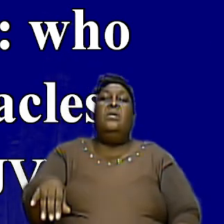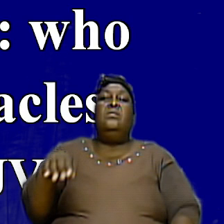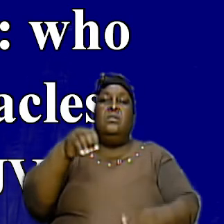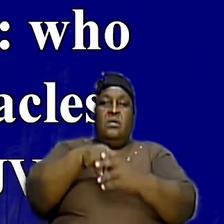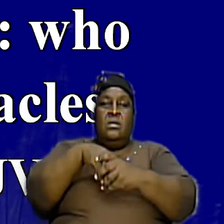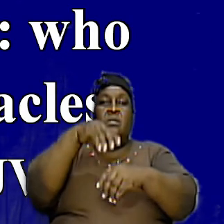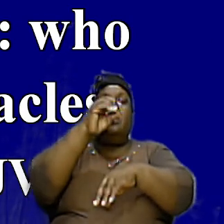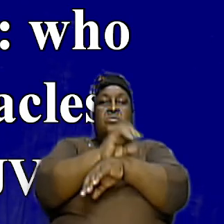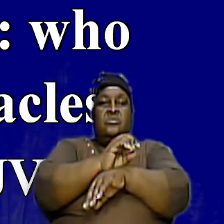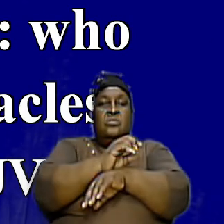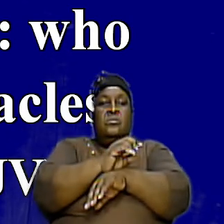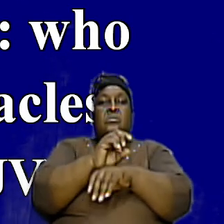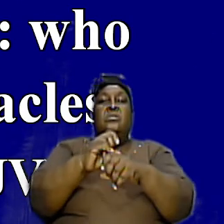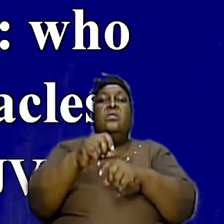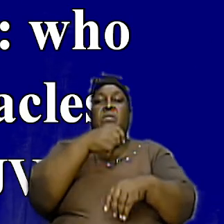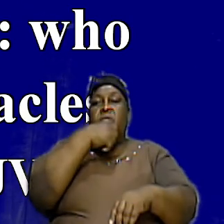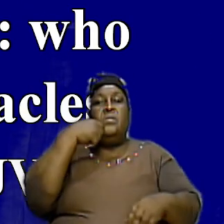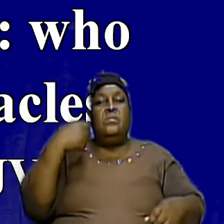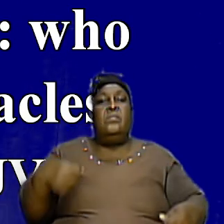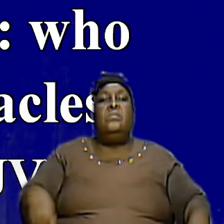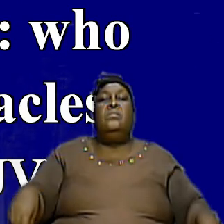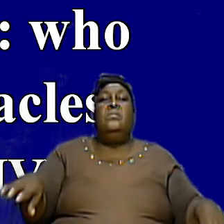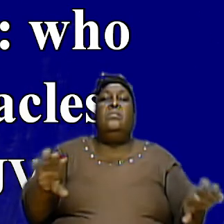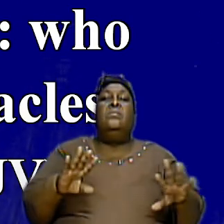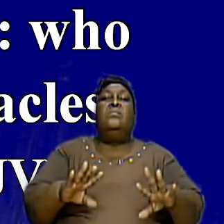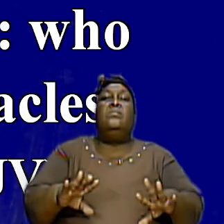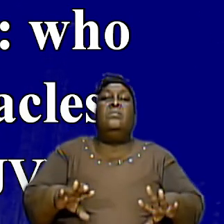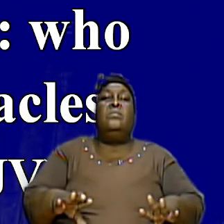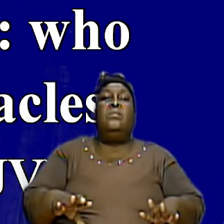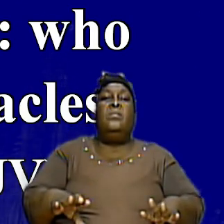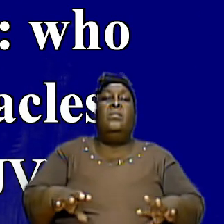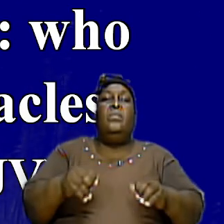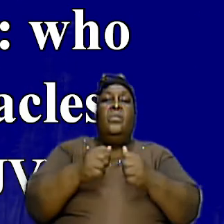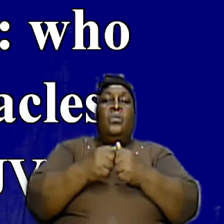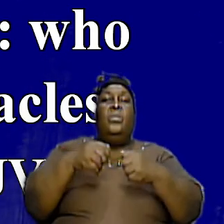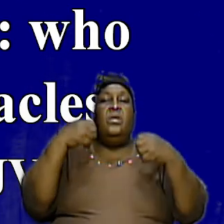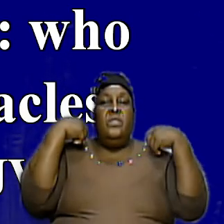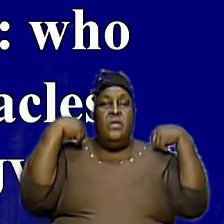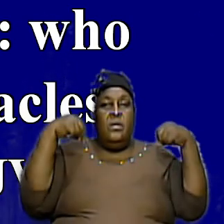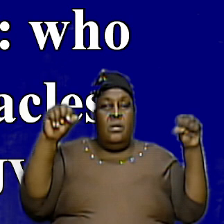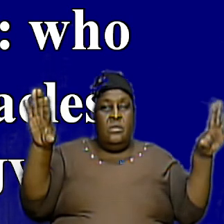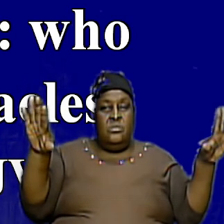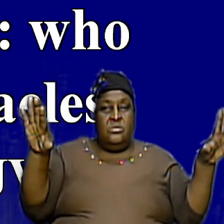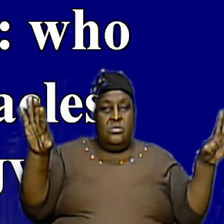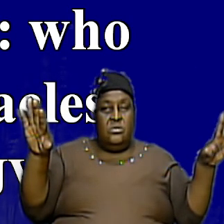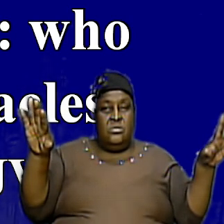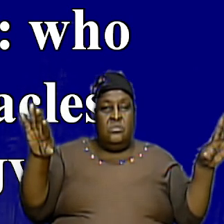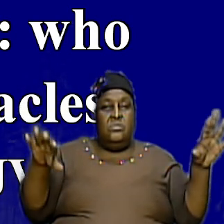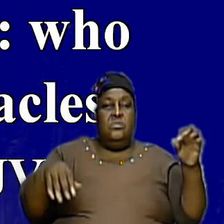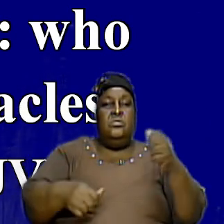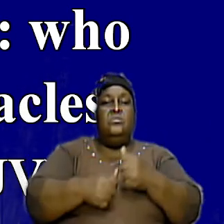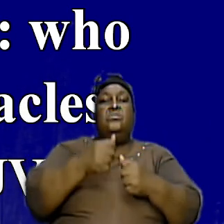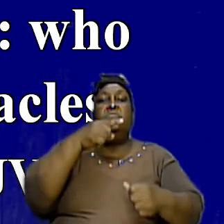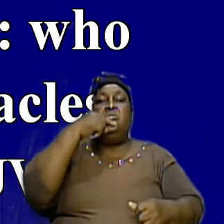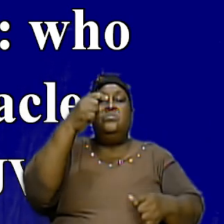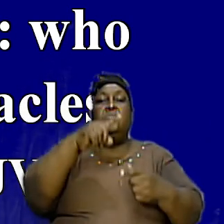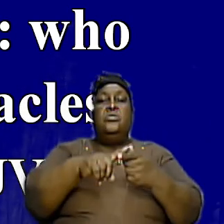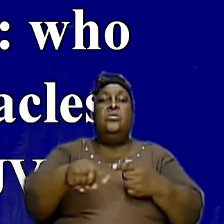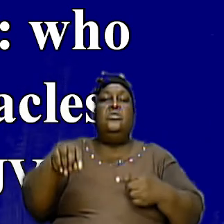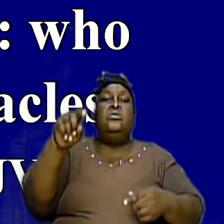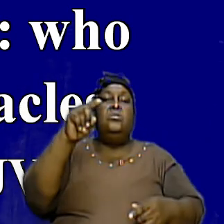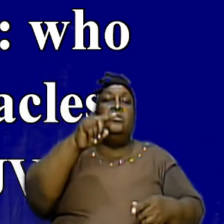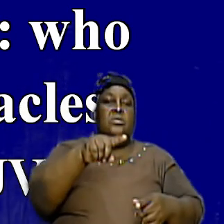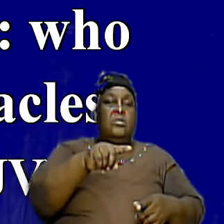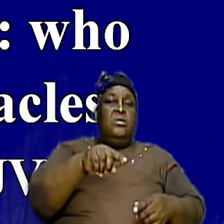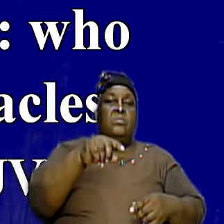in the church in the wilderness with the angel which